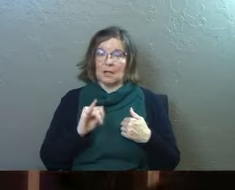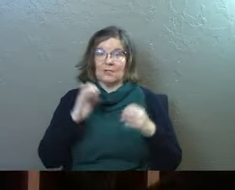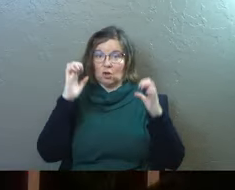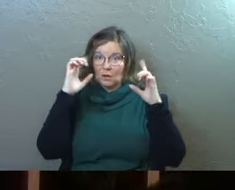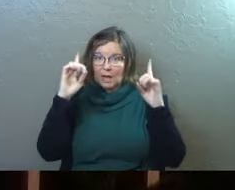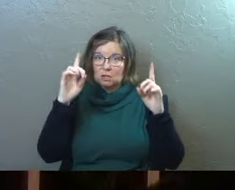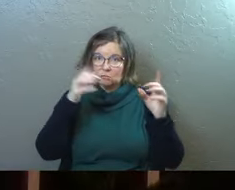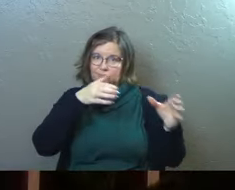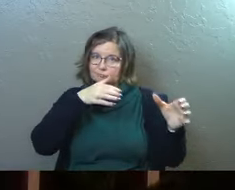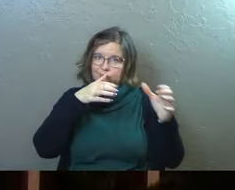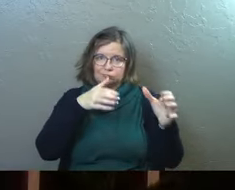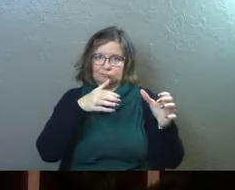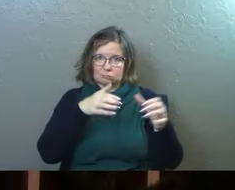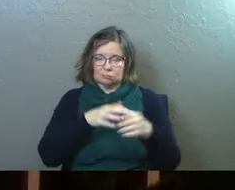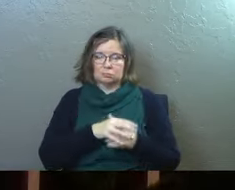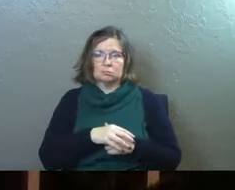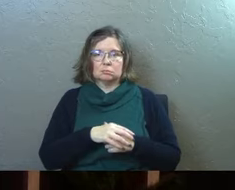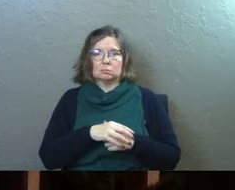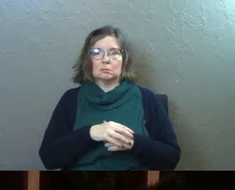educated.